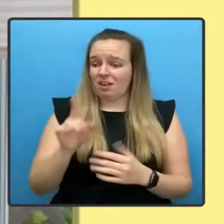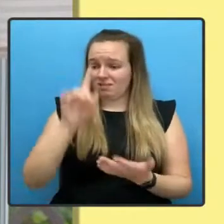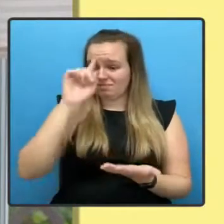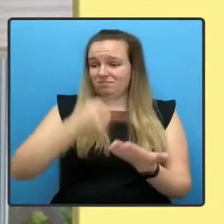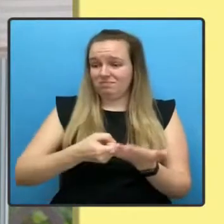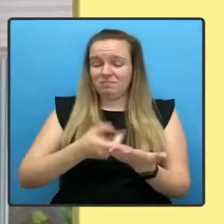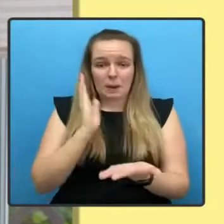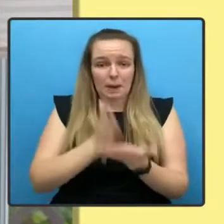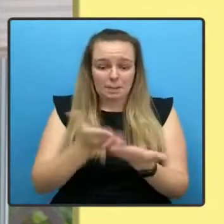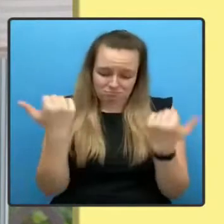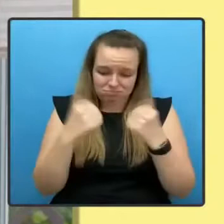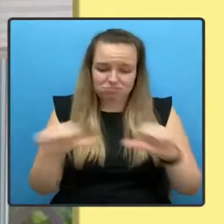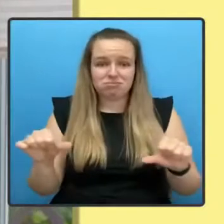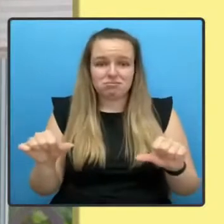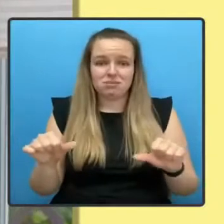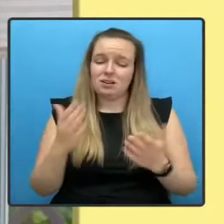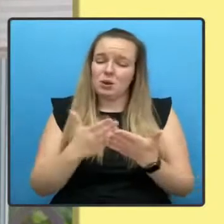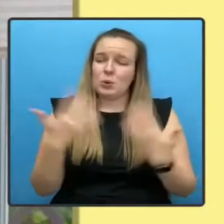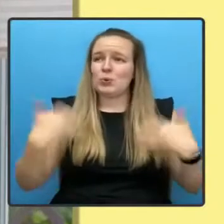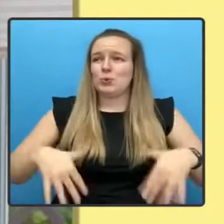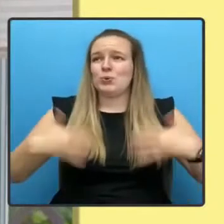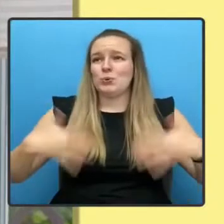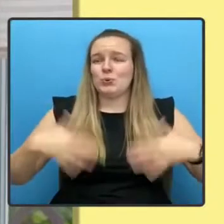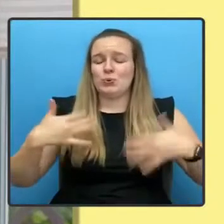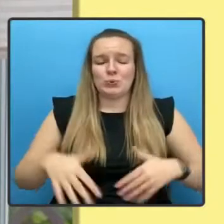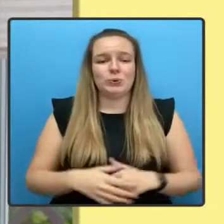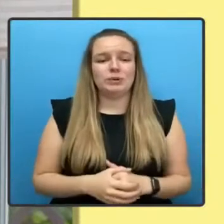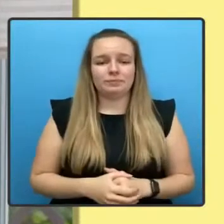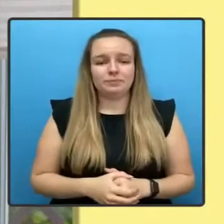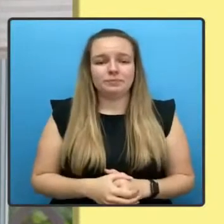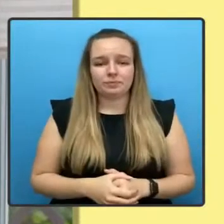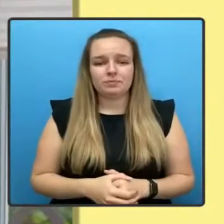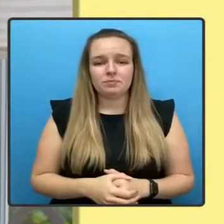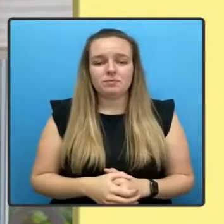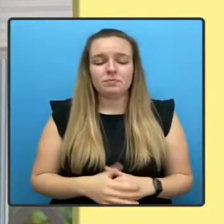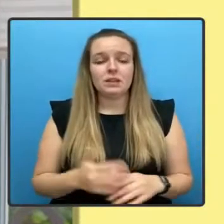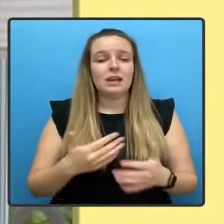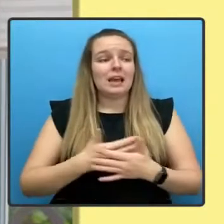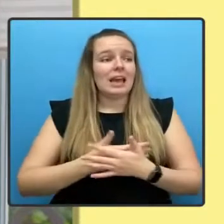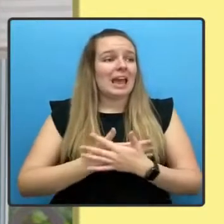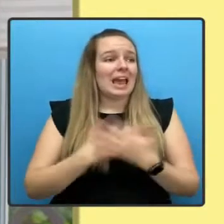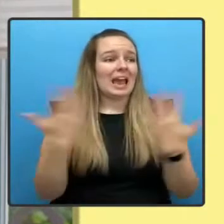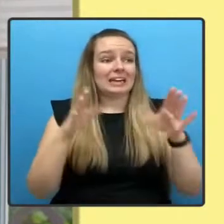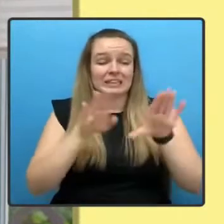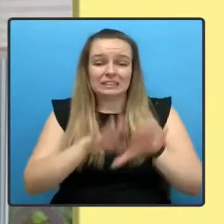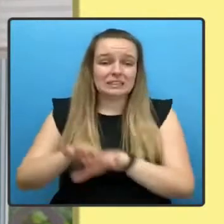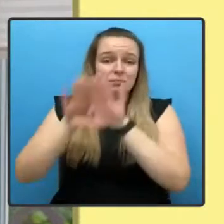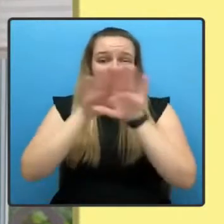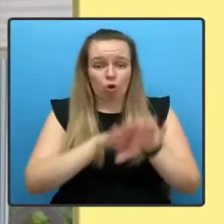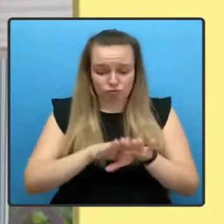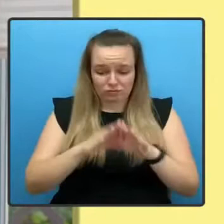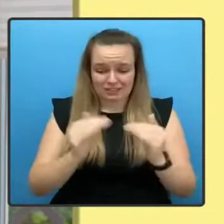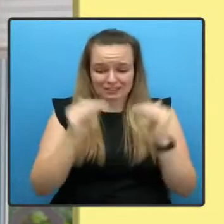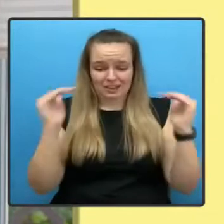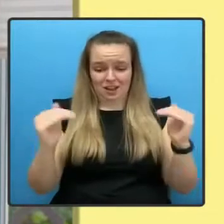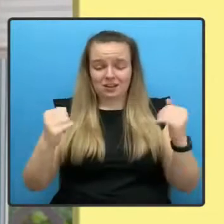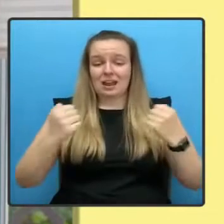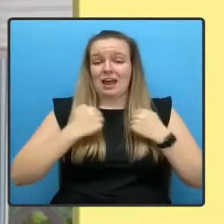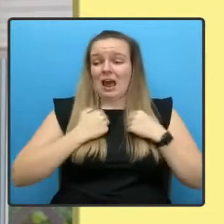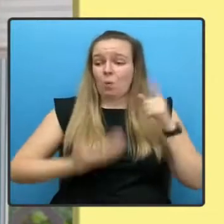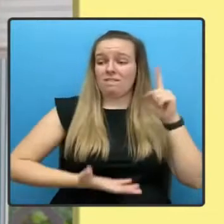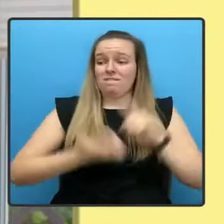historic. Judged by any standard of democracy, our victory in me represents an